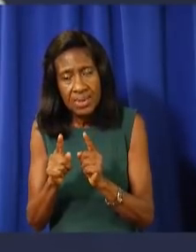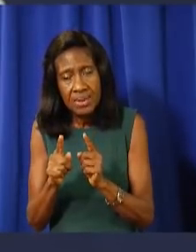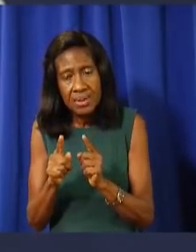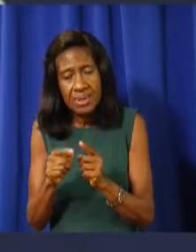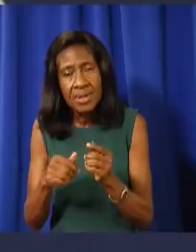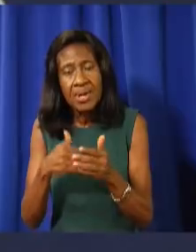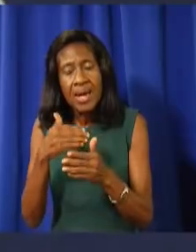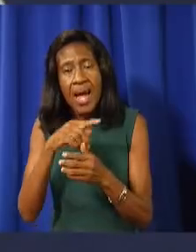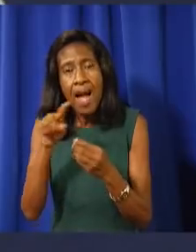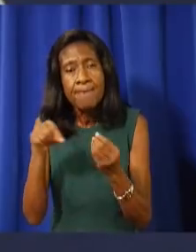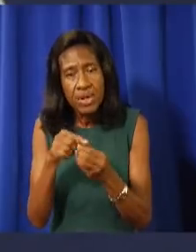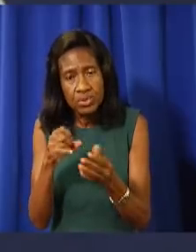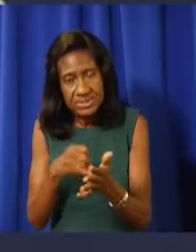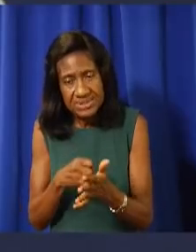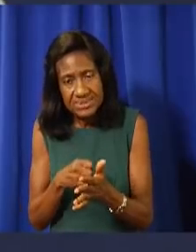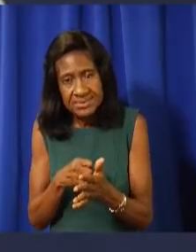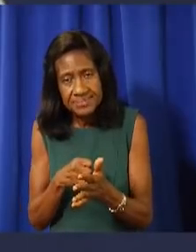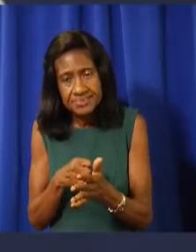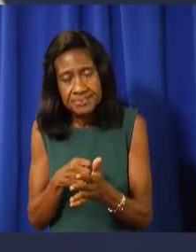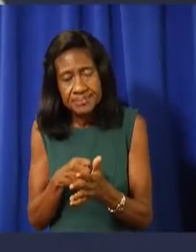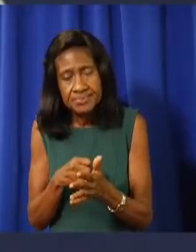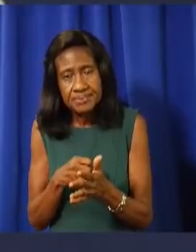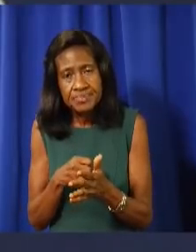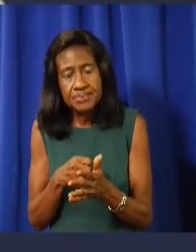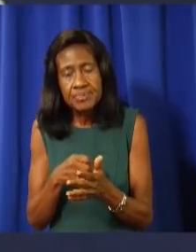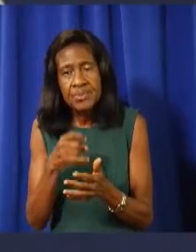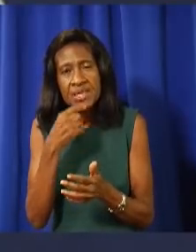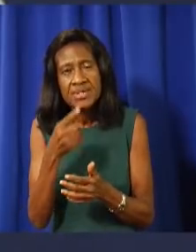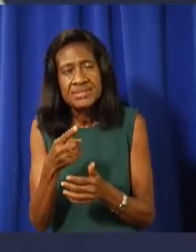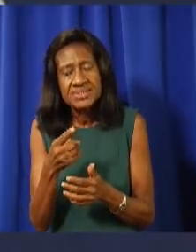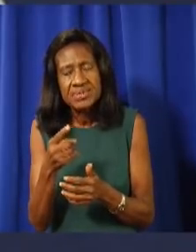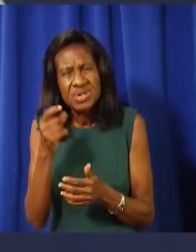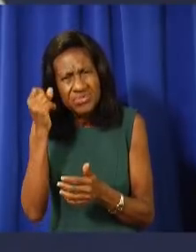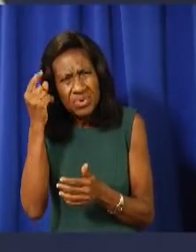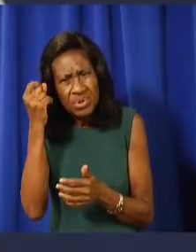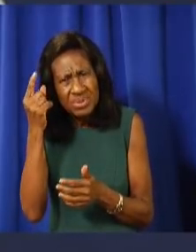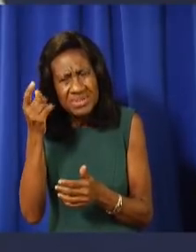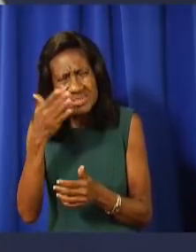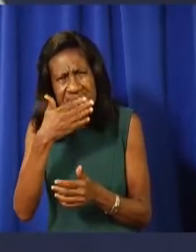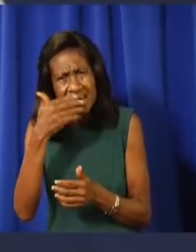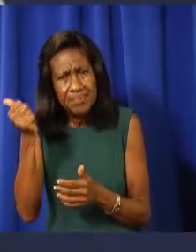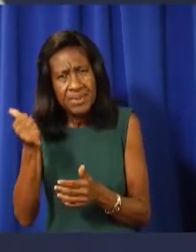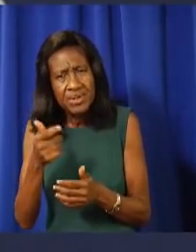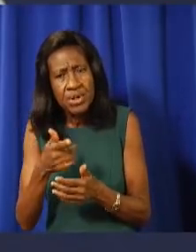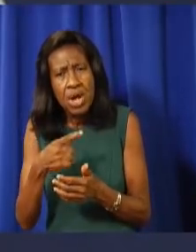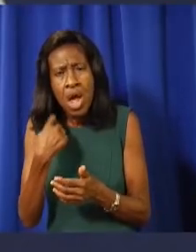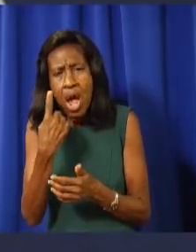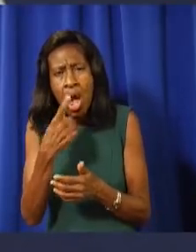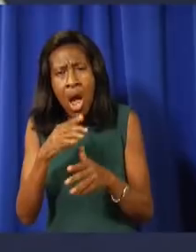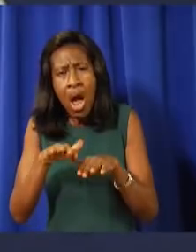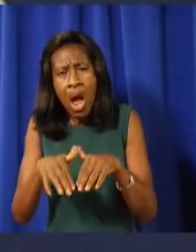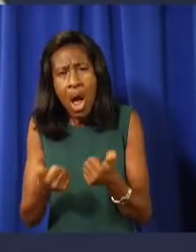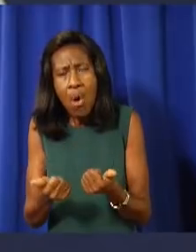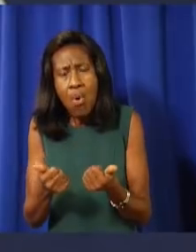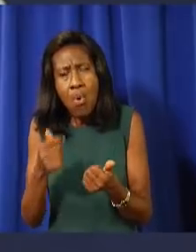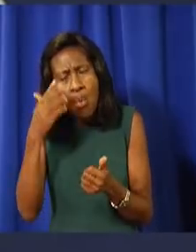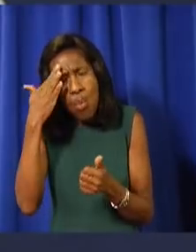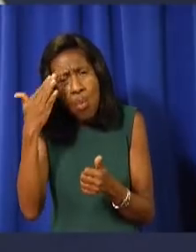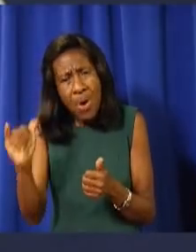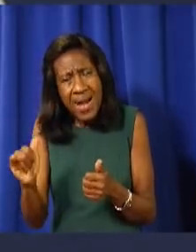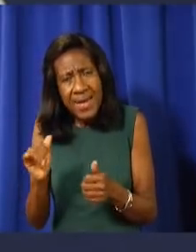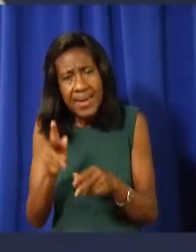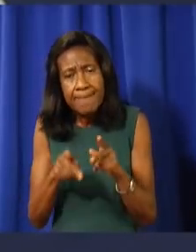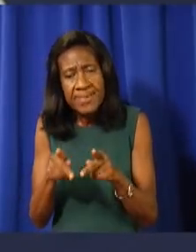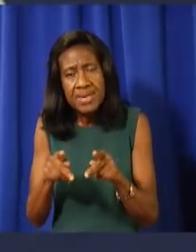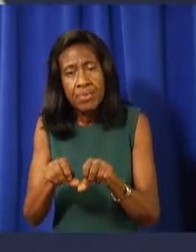is the true assessment of what the breaches are. Are they situations where people truly just don't understand that you can't talk to